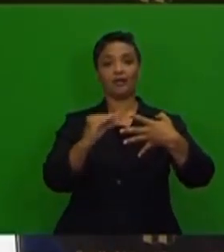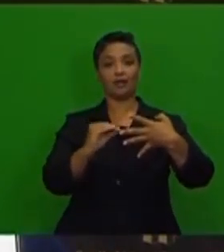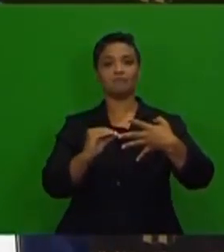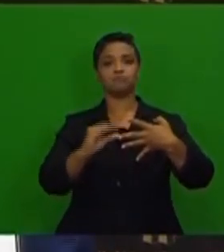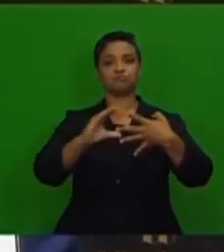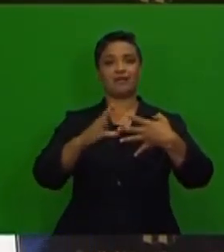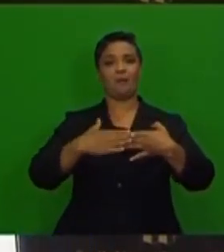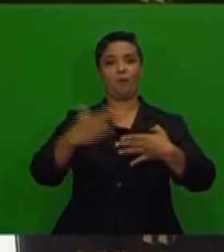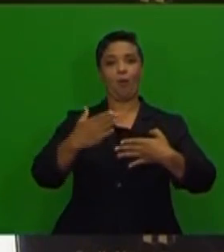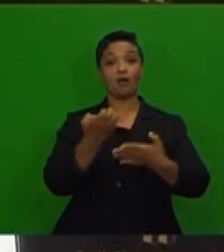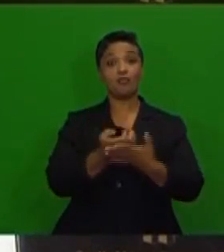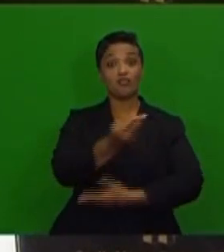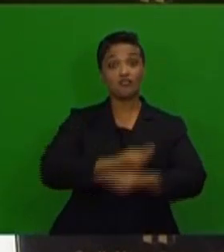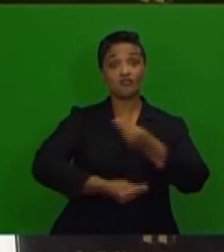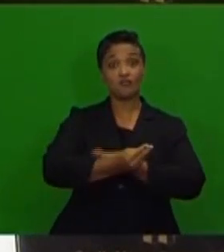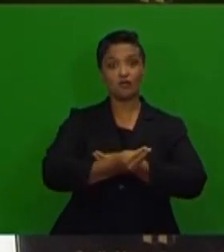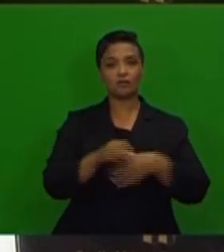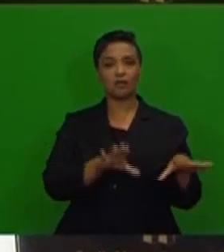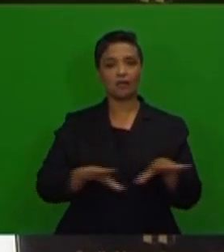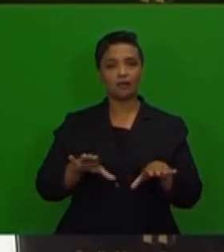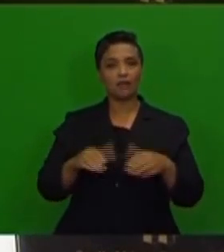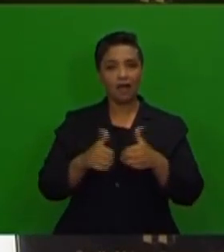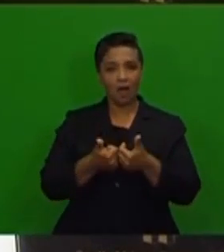activity levels still remain weak.